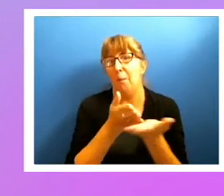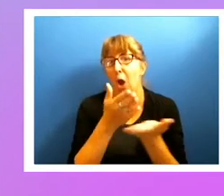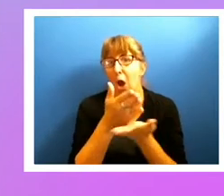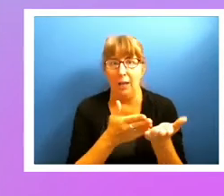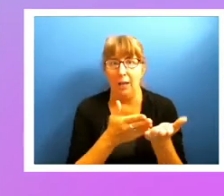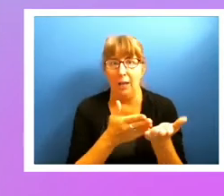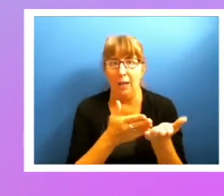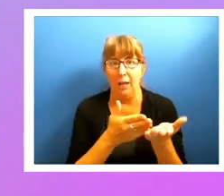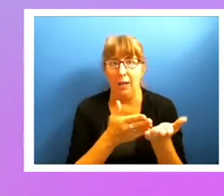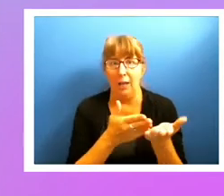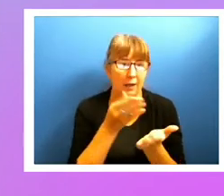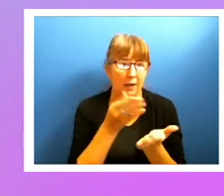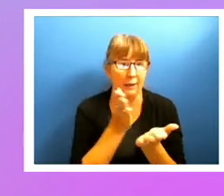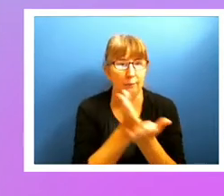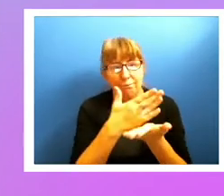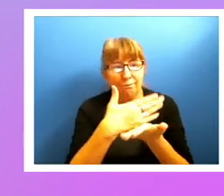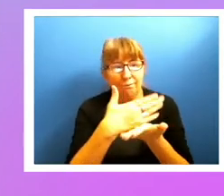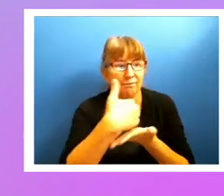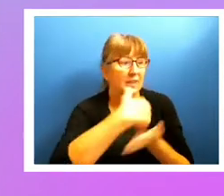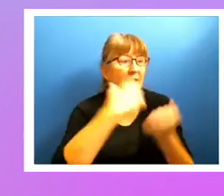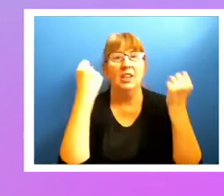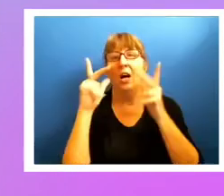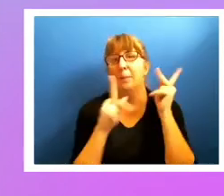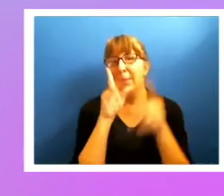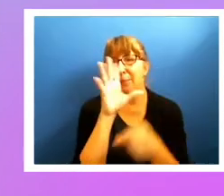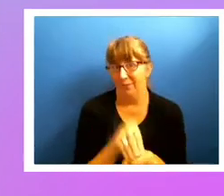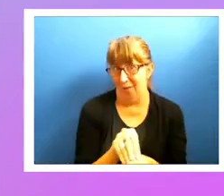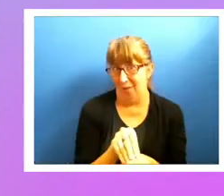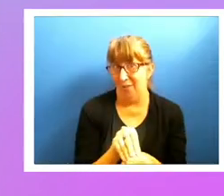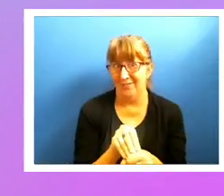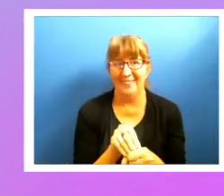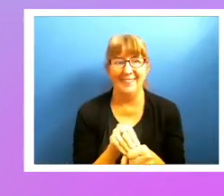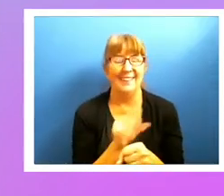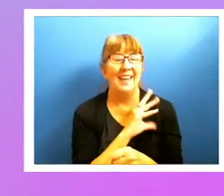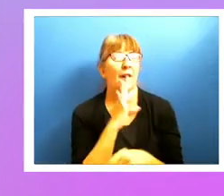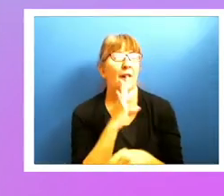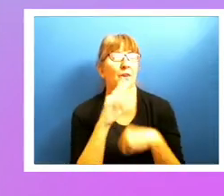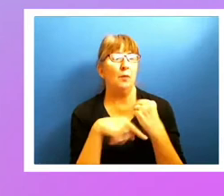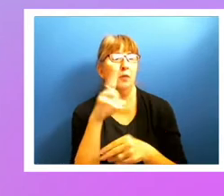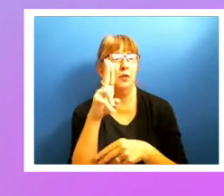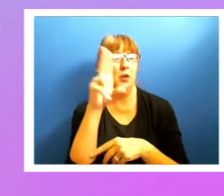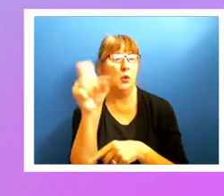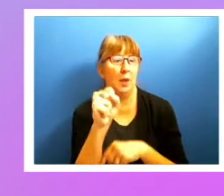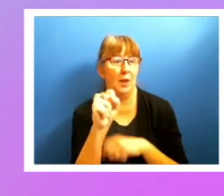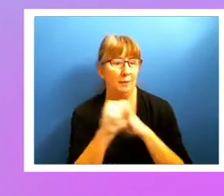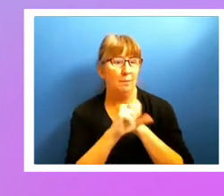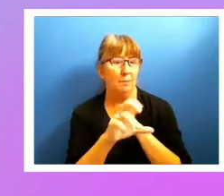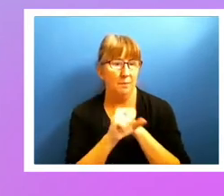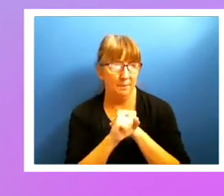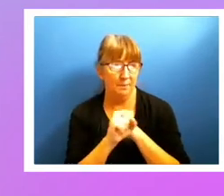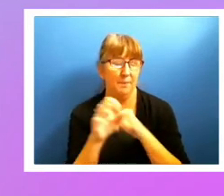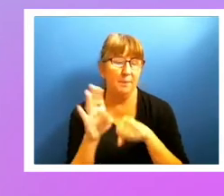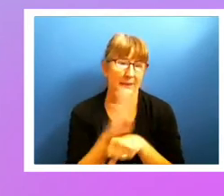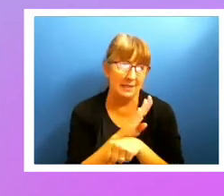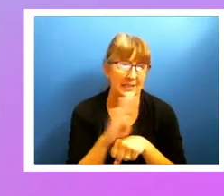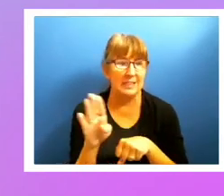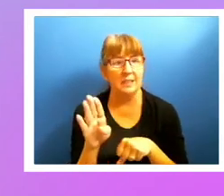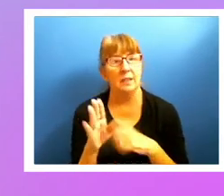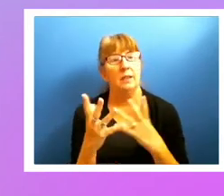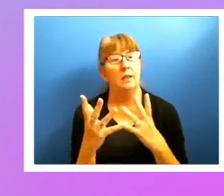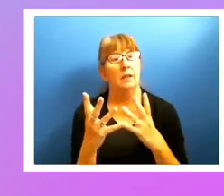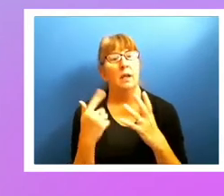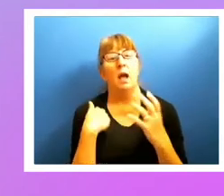of people involved. And I'm just going to talk about the U.S. marketplace right now. I do have efforts to get